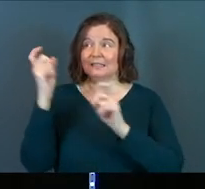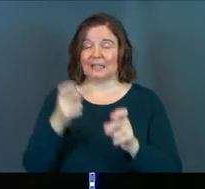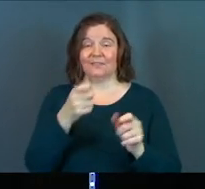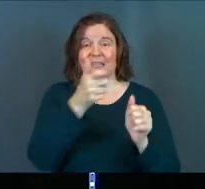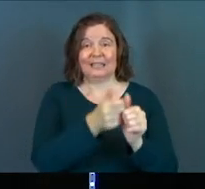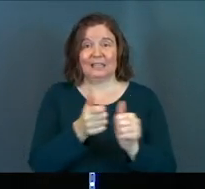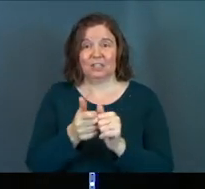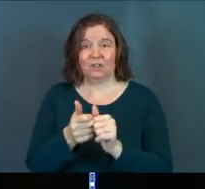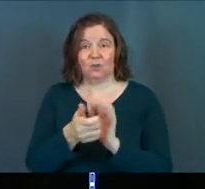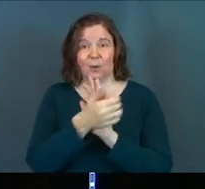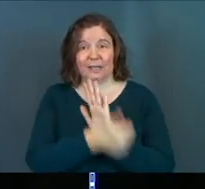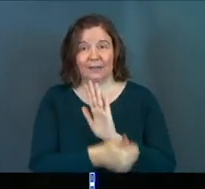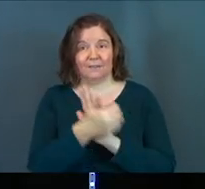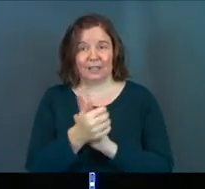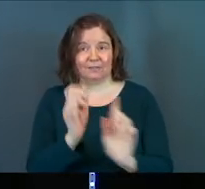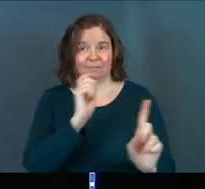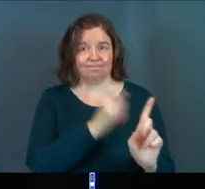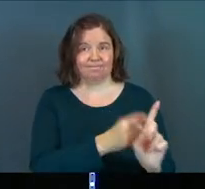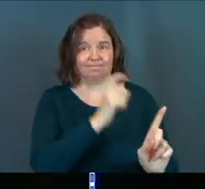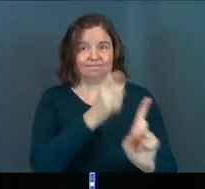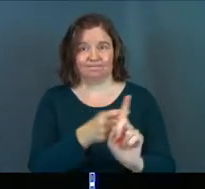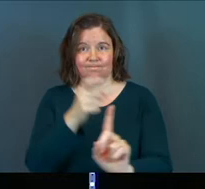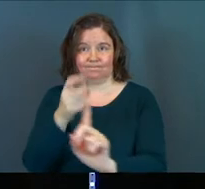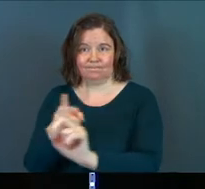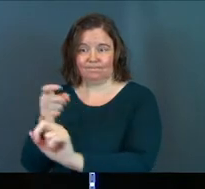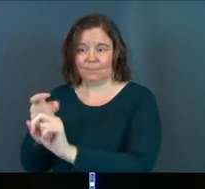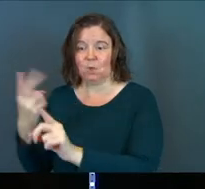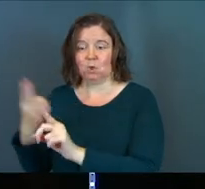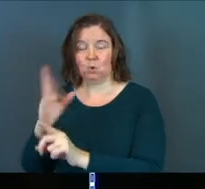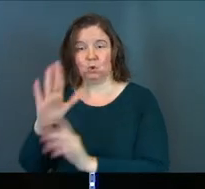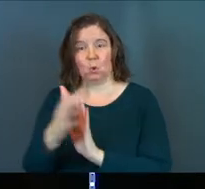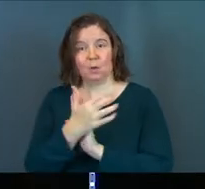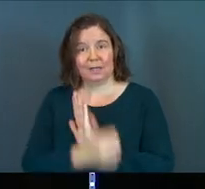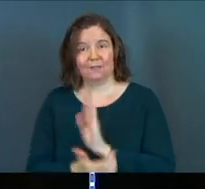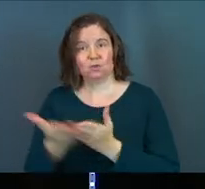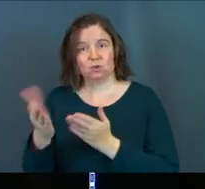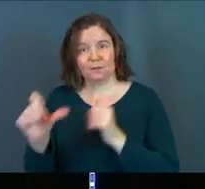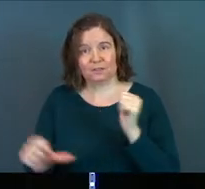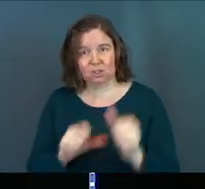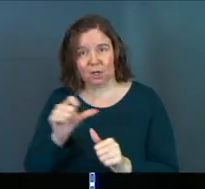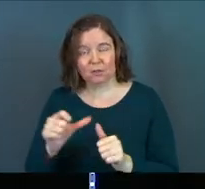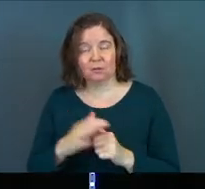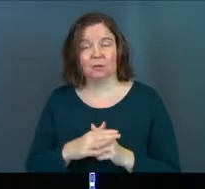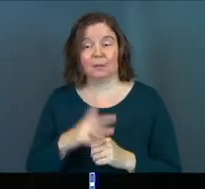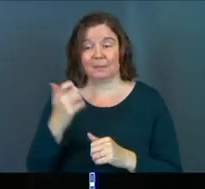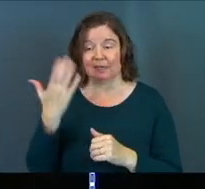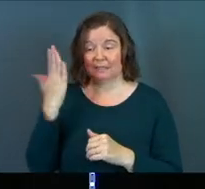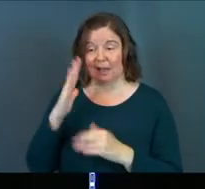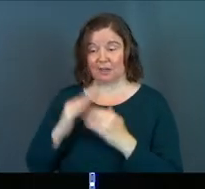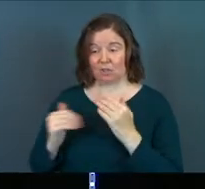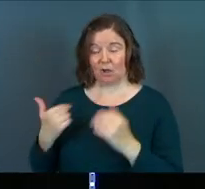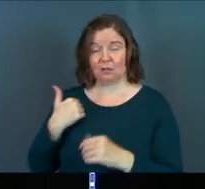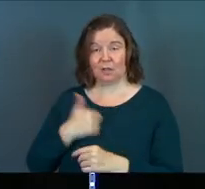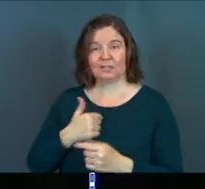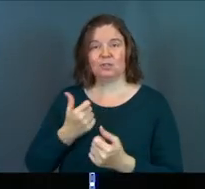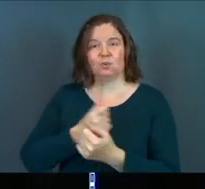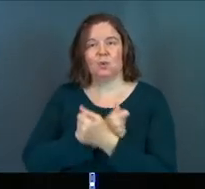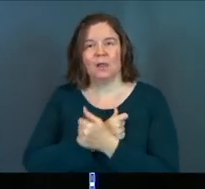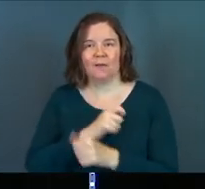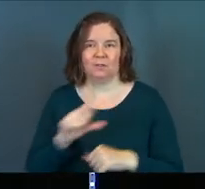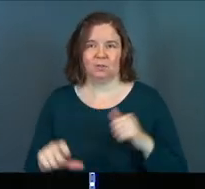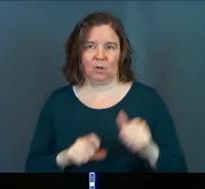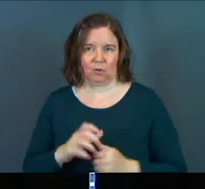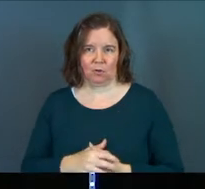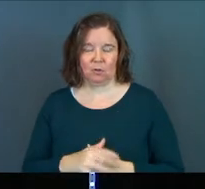variety of spiritual gifts. Use them well to serve one another. Because we're all here, what God has called us to do, like he called Jonah, is to love one another.